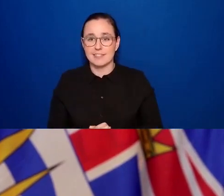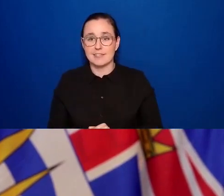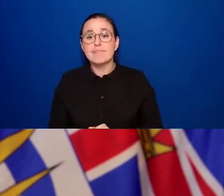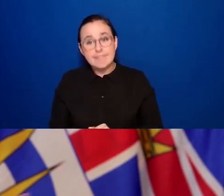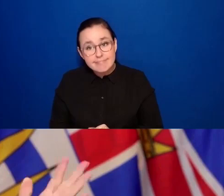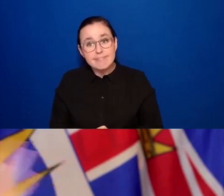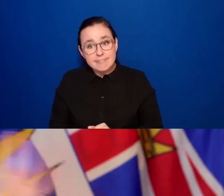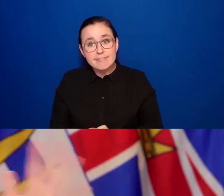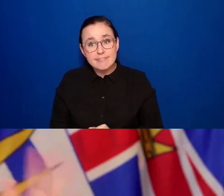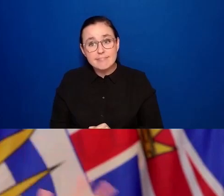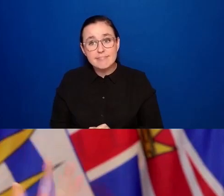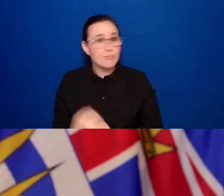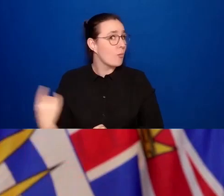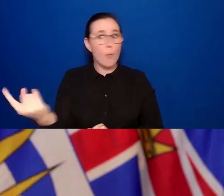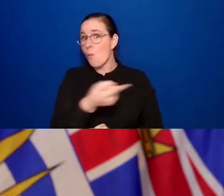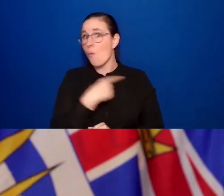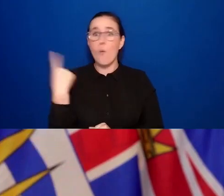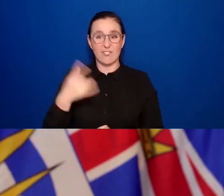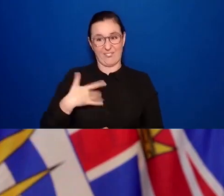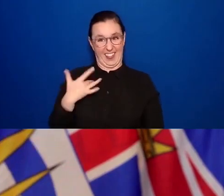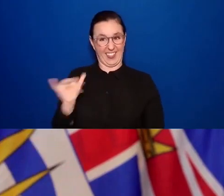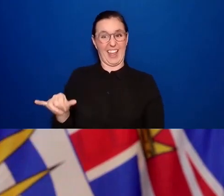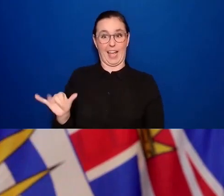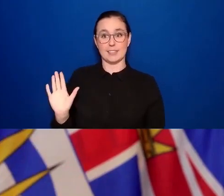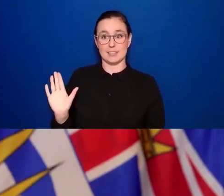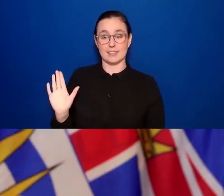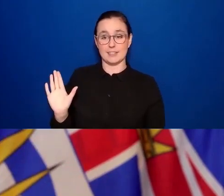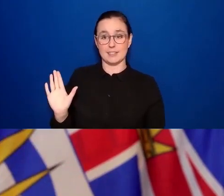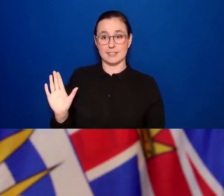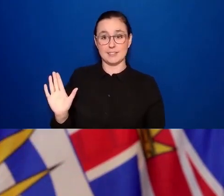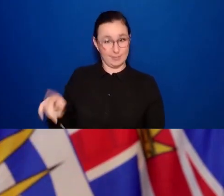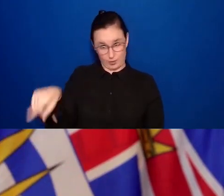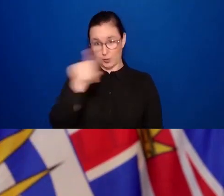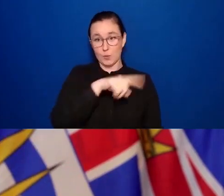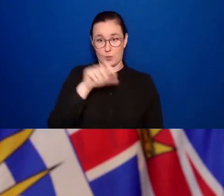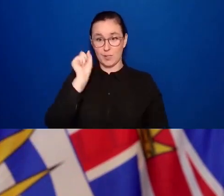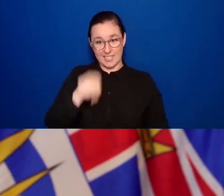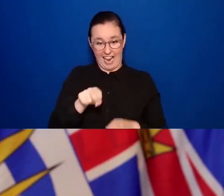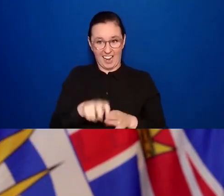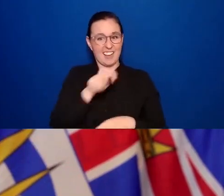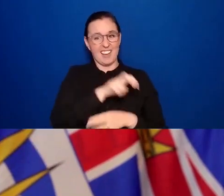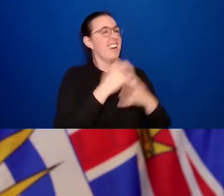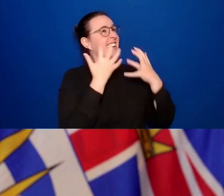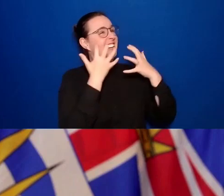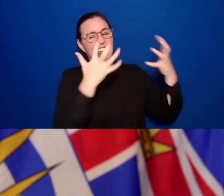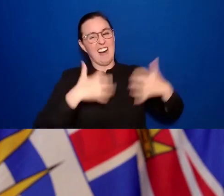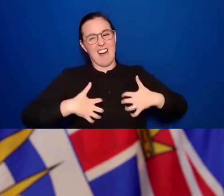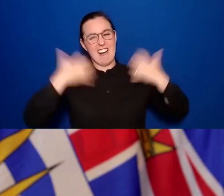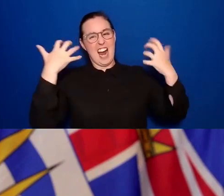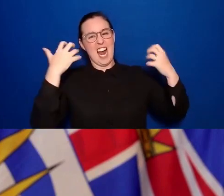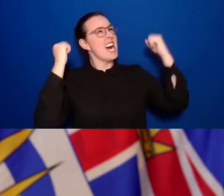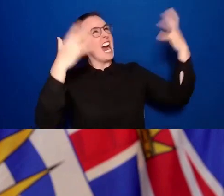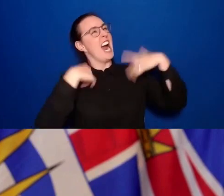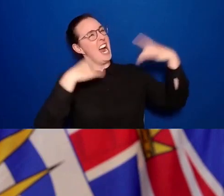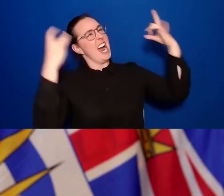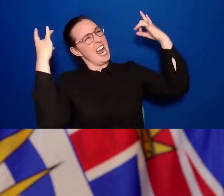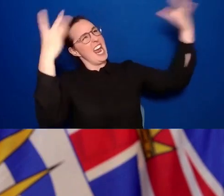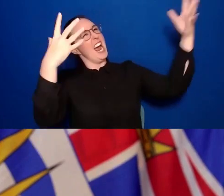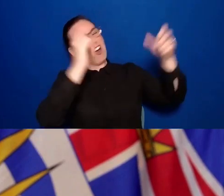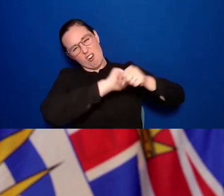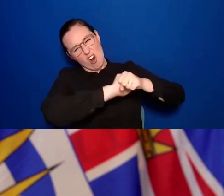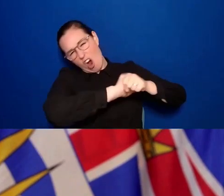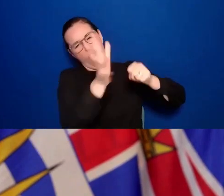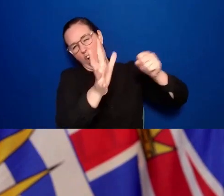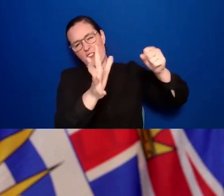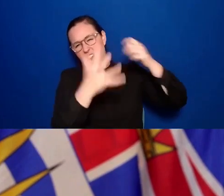all get out there and shout, I hate COVID. And then let's remember that it's us together that are in this storm. And